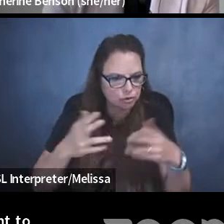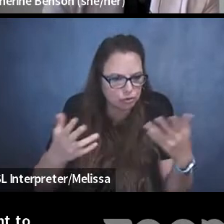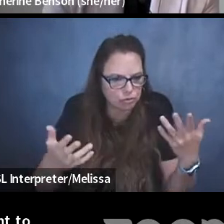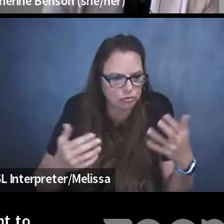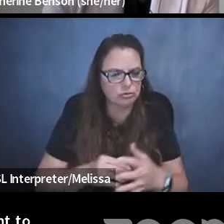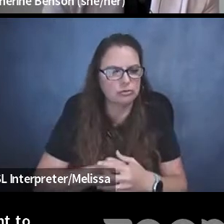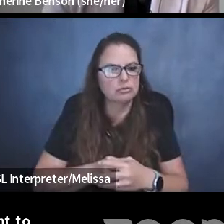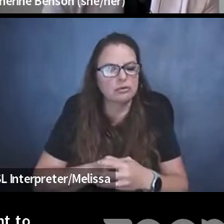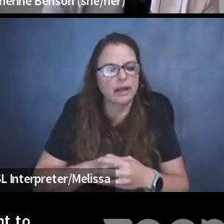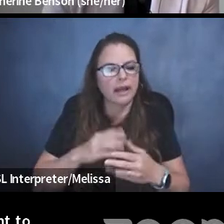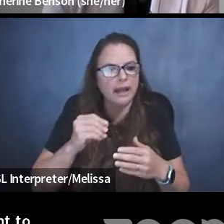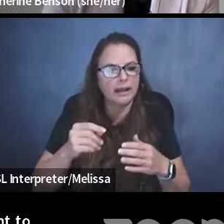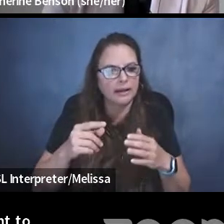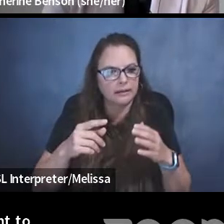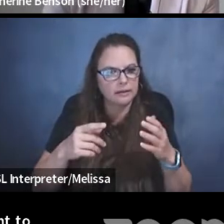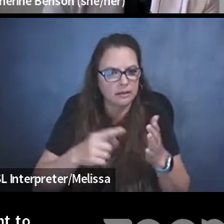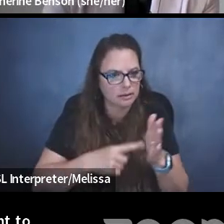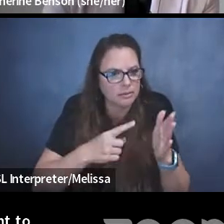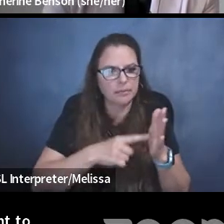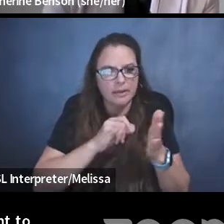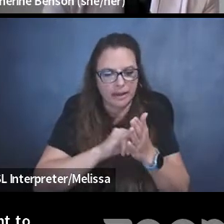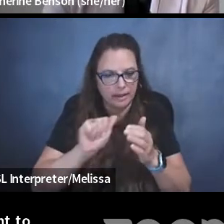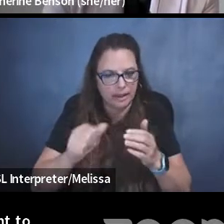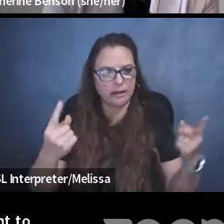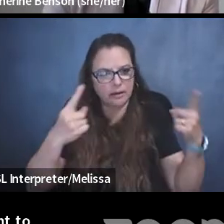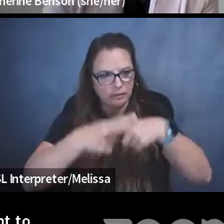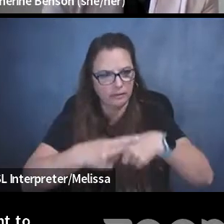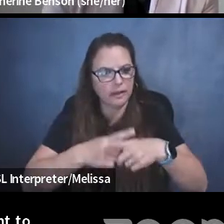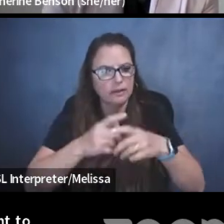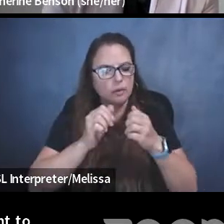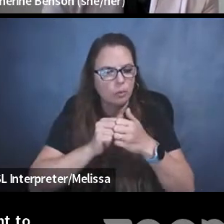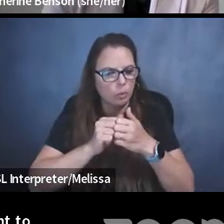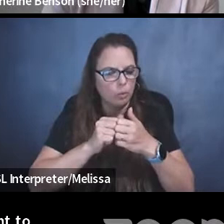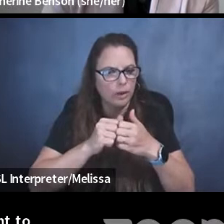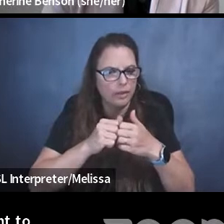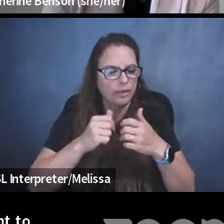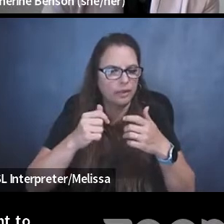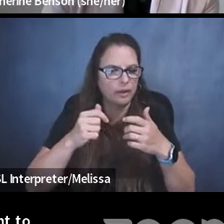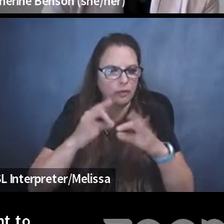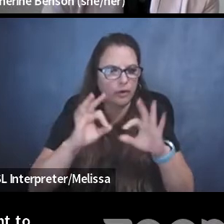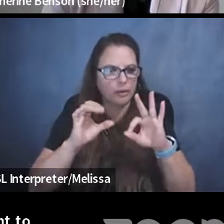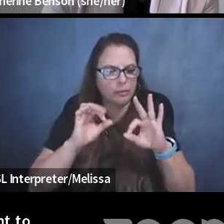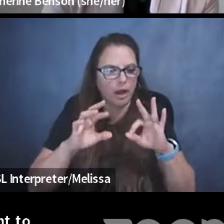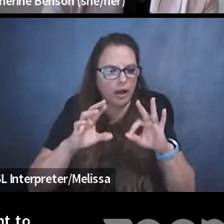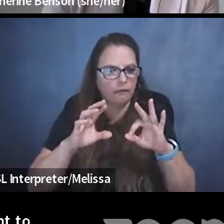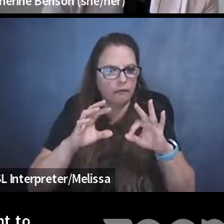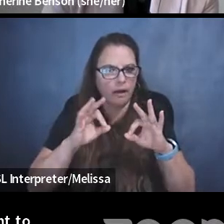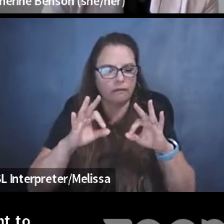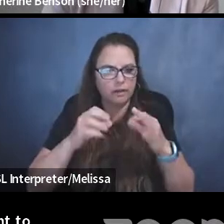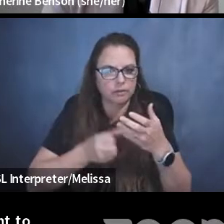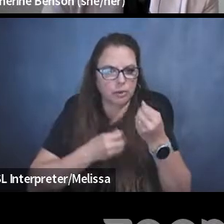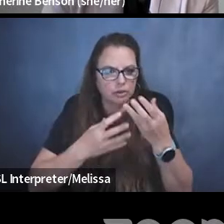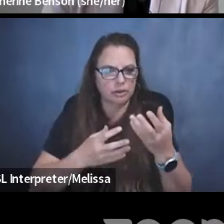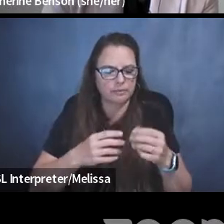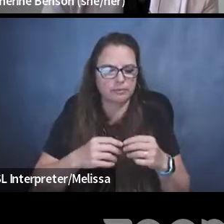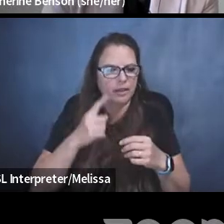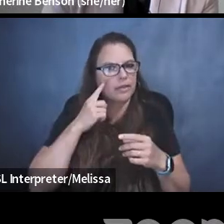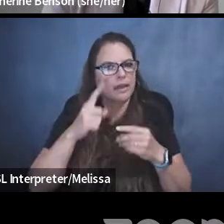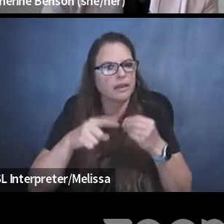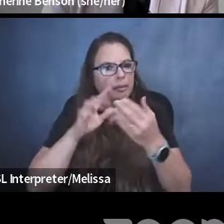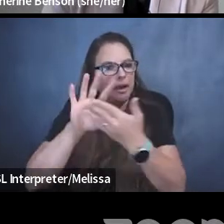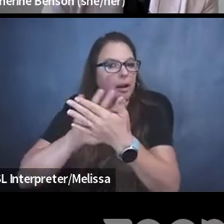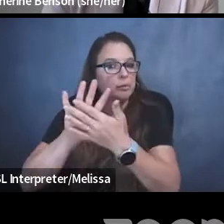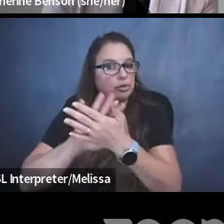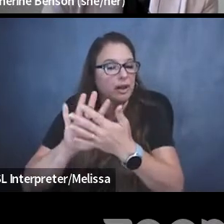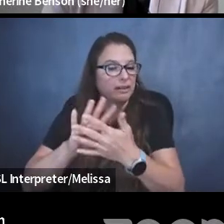And at times, that can conflict with freedom of expression, which, even more abstract, one can think of freedom of expression as